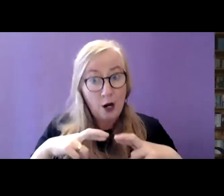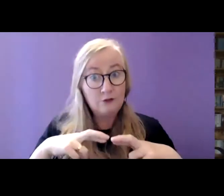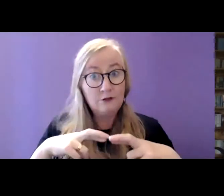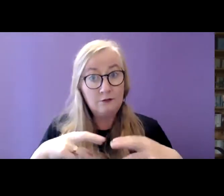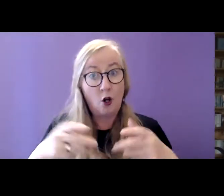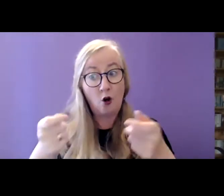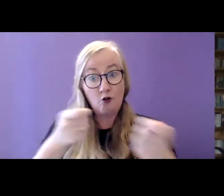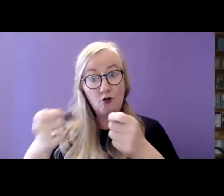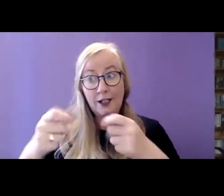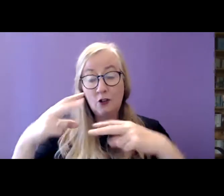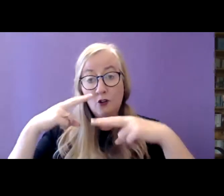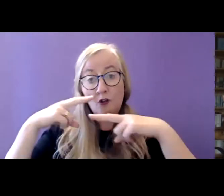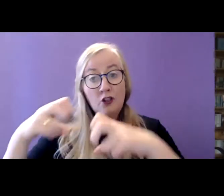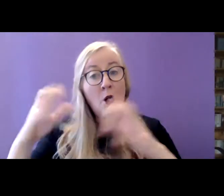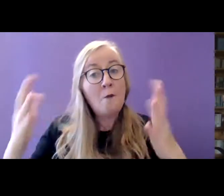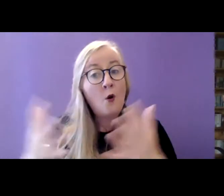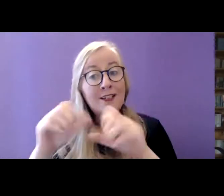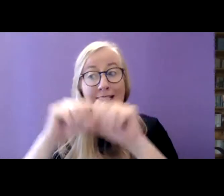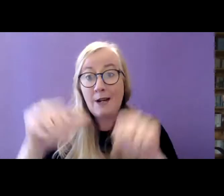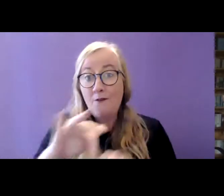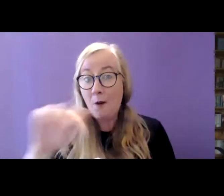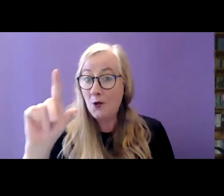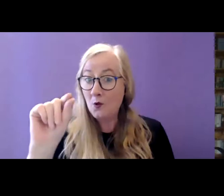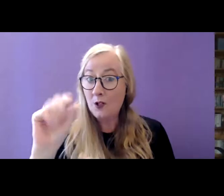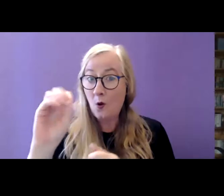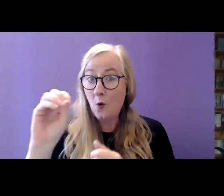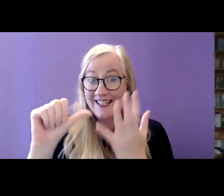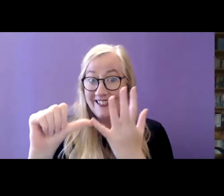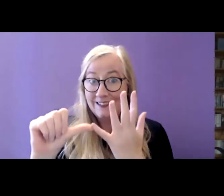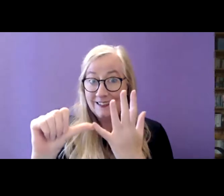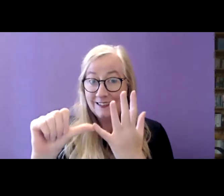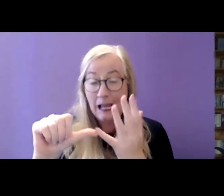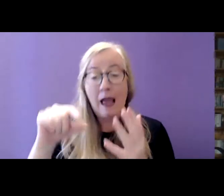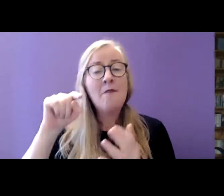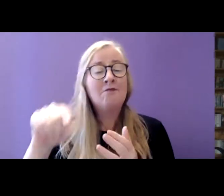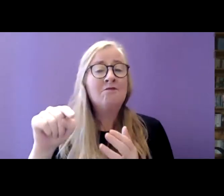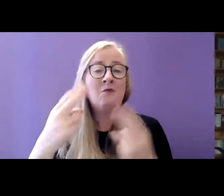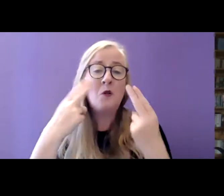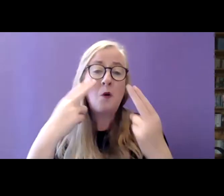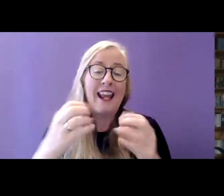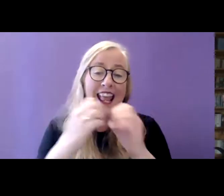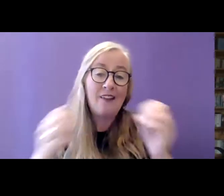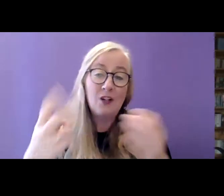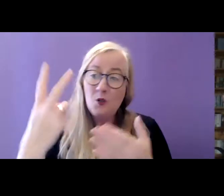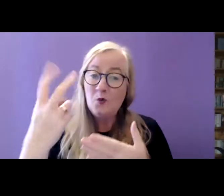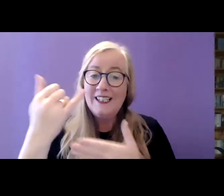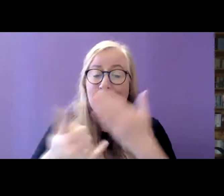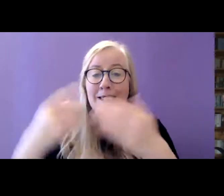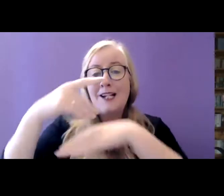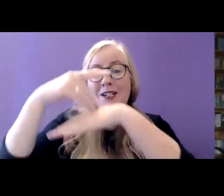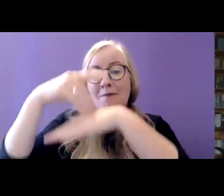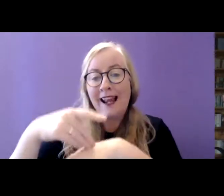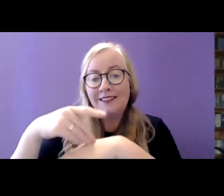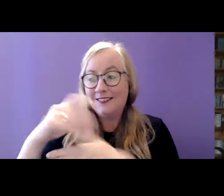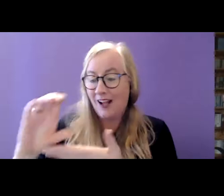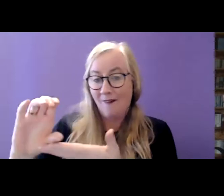promotion scheme since 2006. It generally runs every two years subject to the funding we have